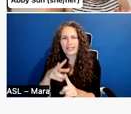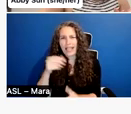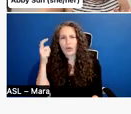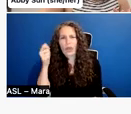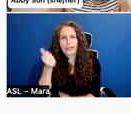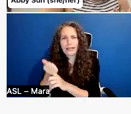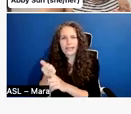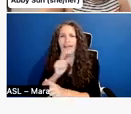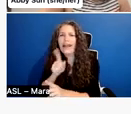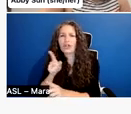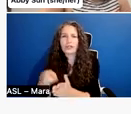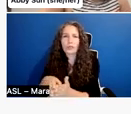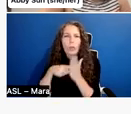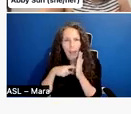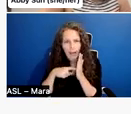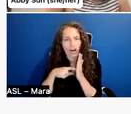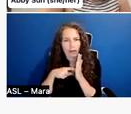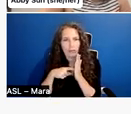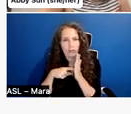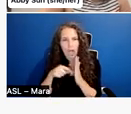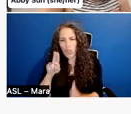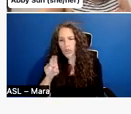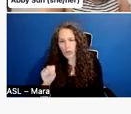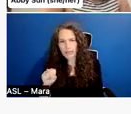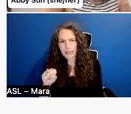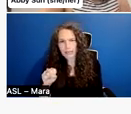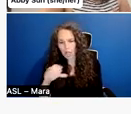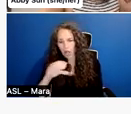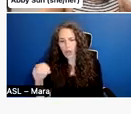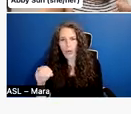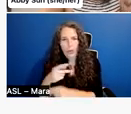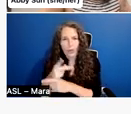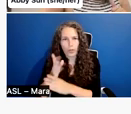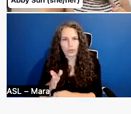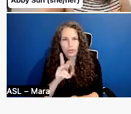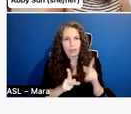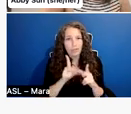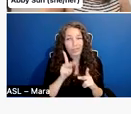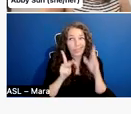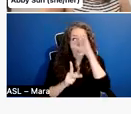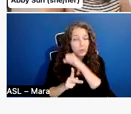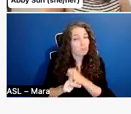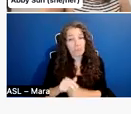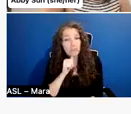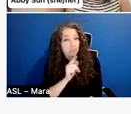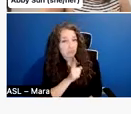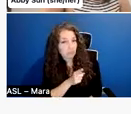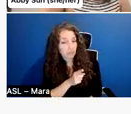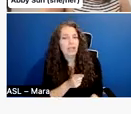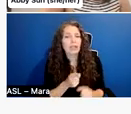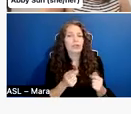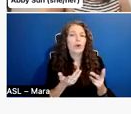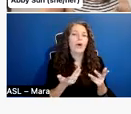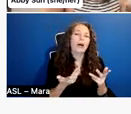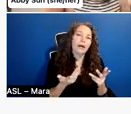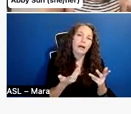require U S co-producers. So, um, people just assume that that's not a requirement. What many U S grant and foundations do